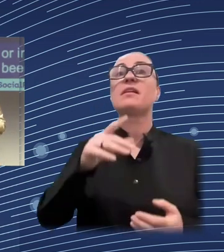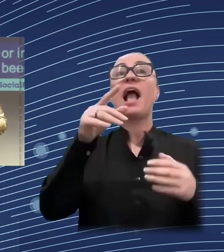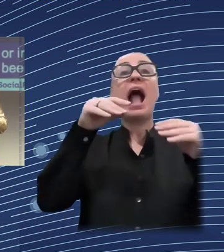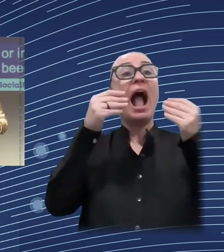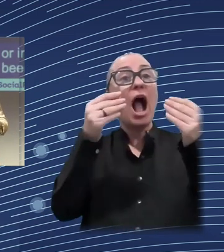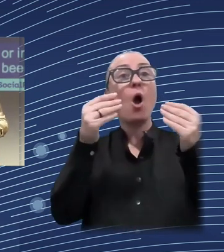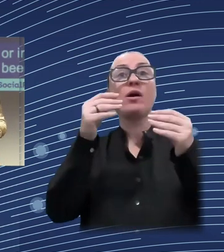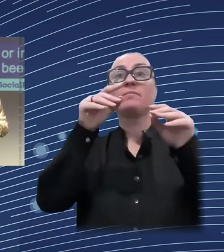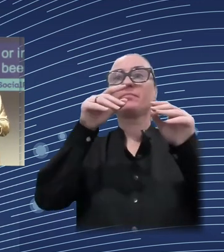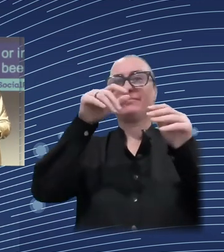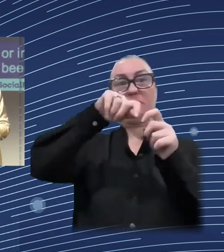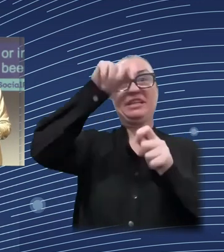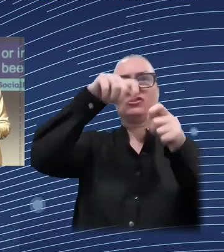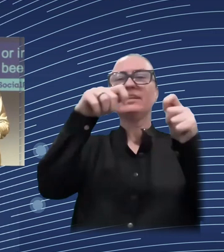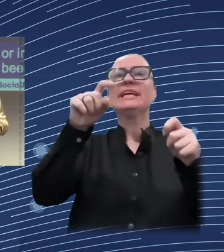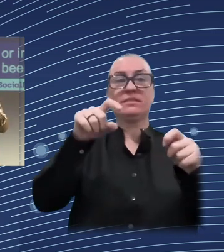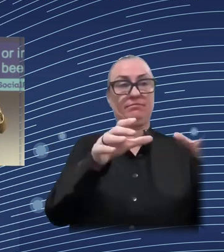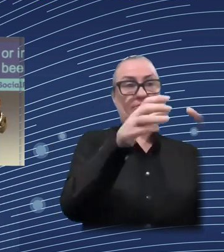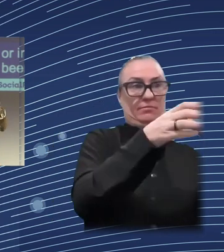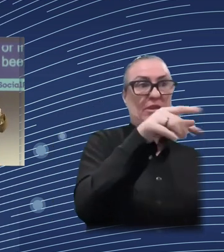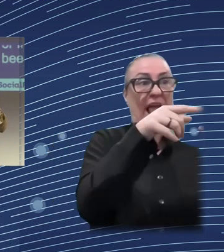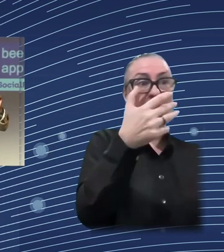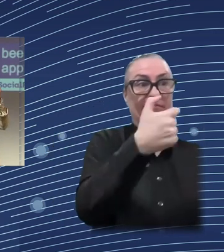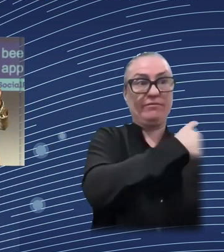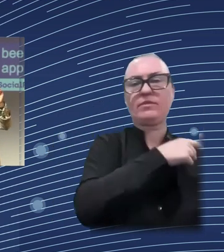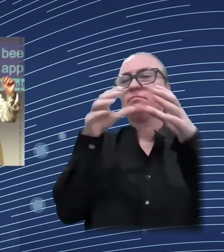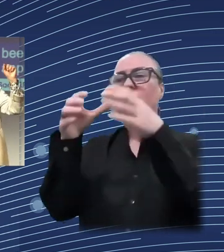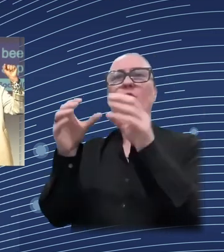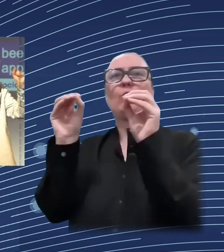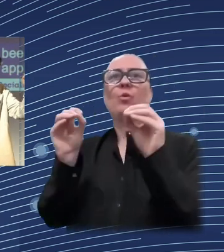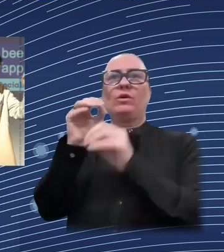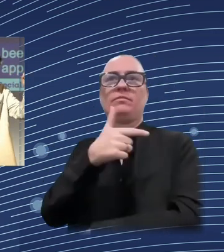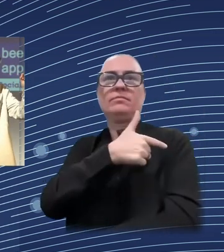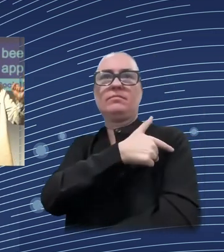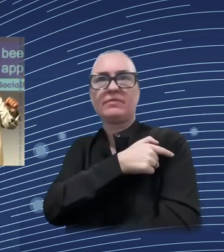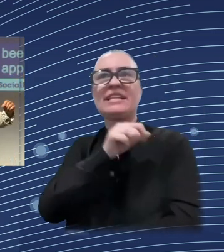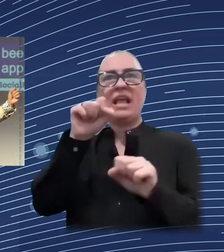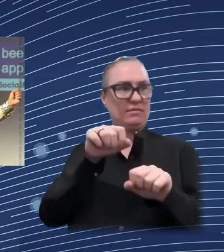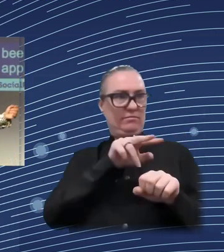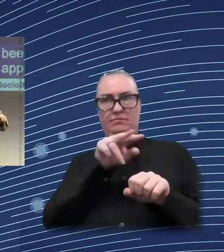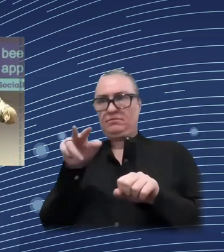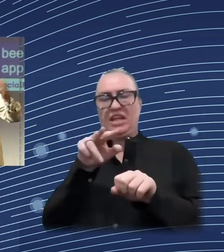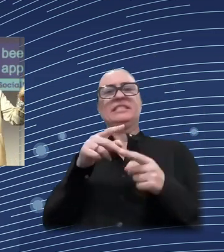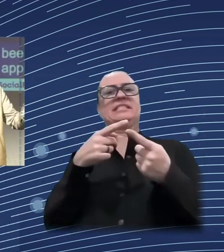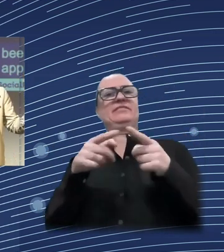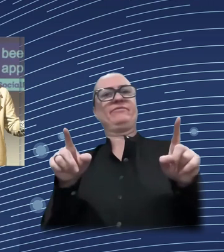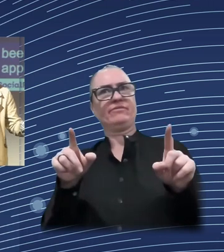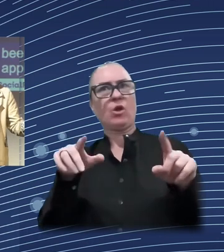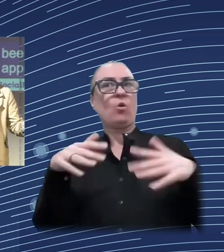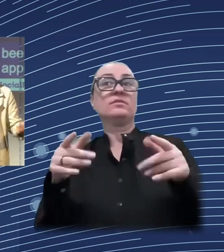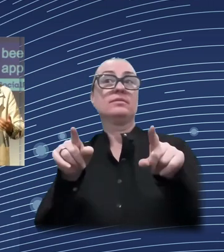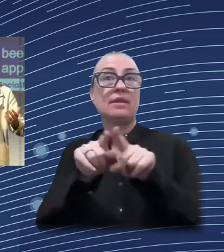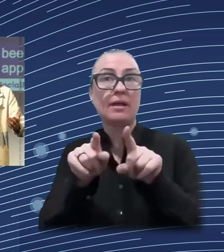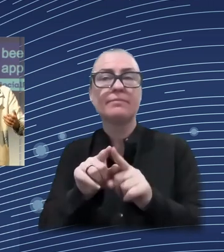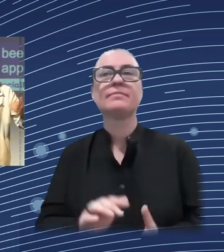purposes can be applied to anything. But of course, as I say, they have to be particular interventions. Cannot be the digital transformation,